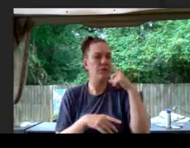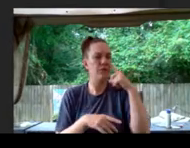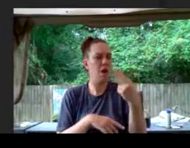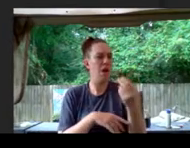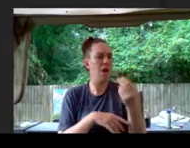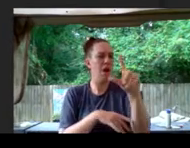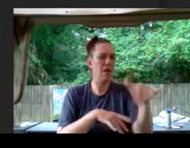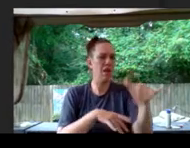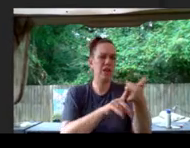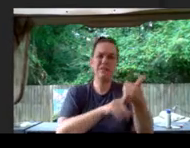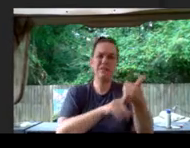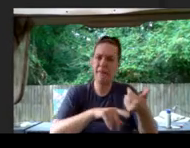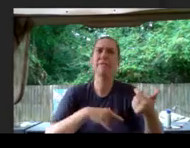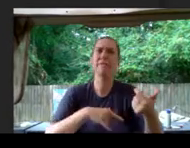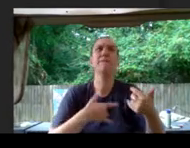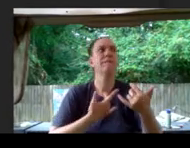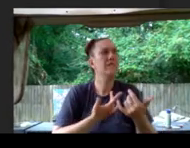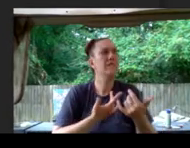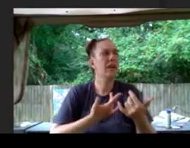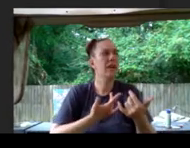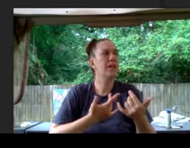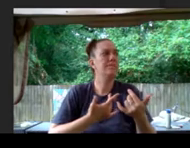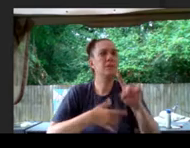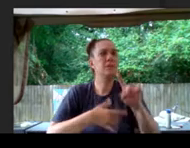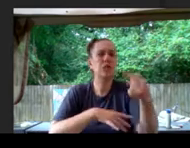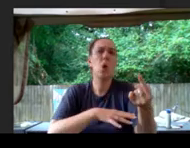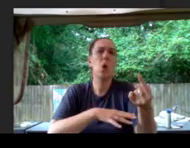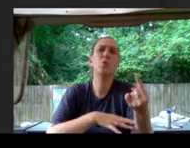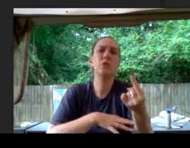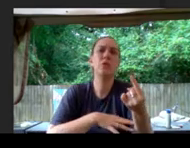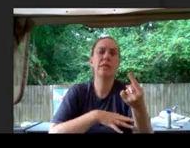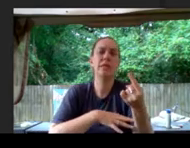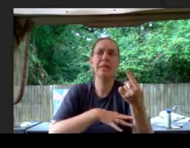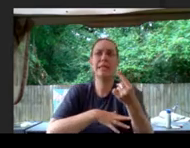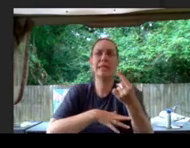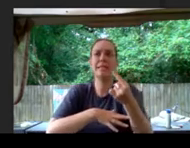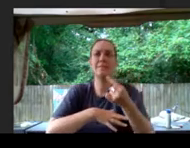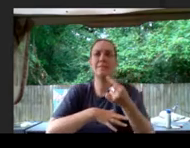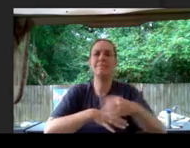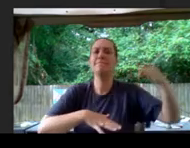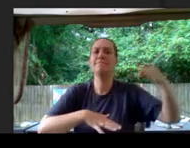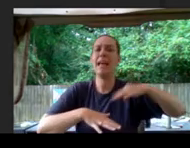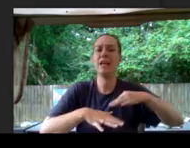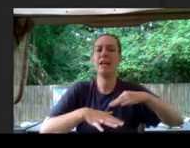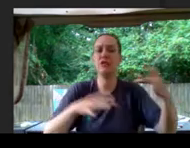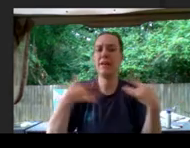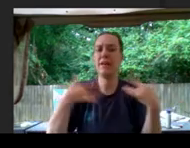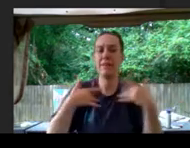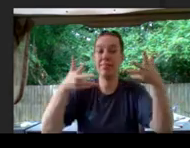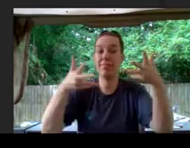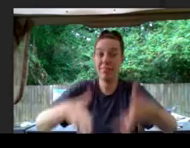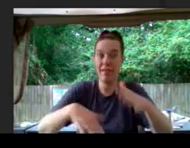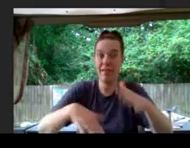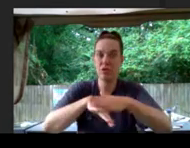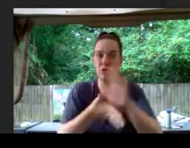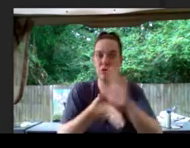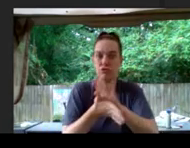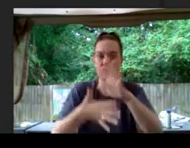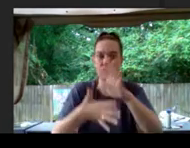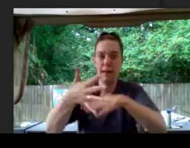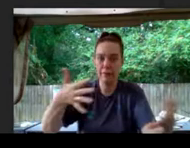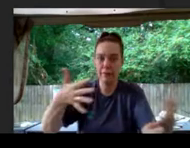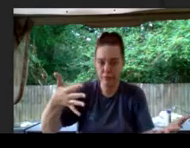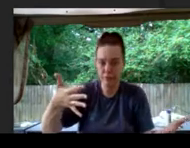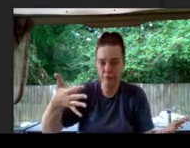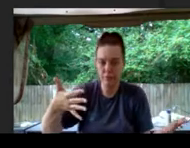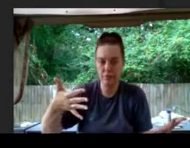It was the only extracurricular event left on the school calendar. The